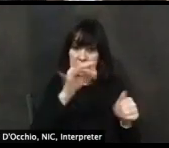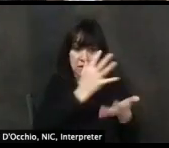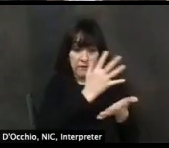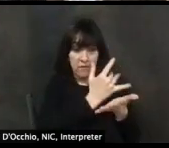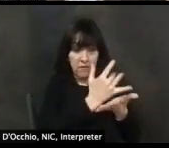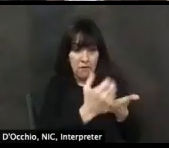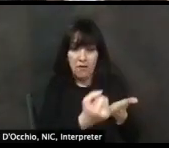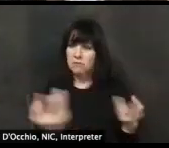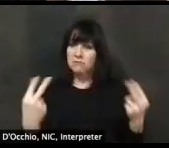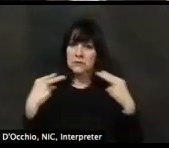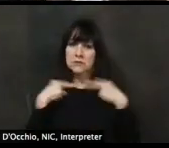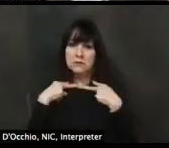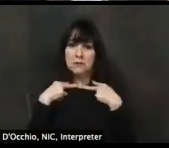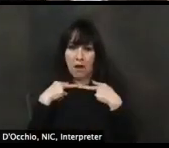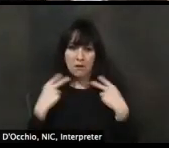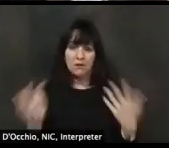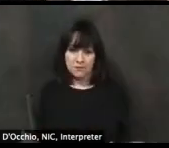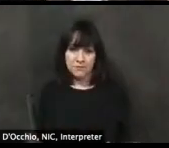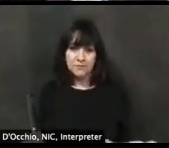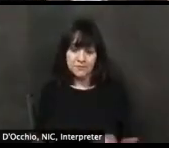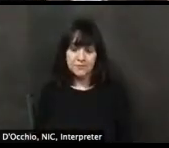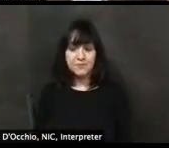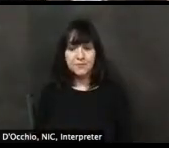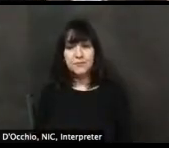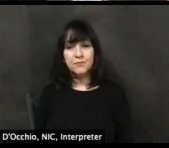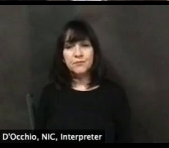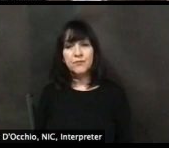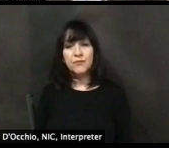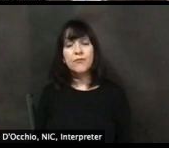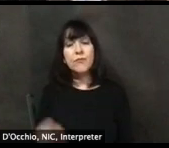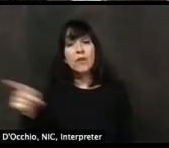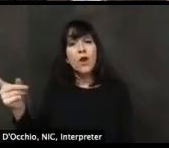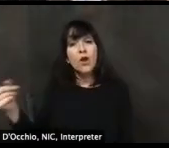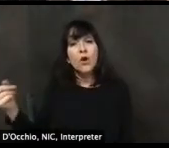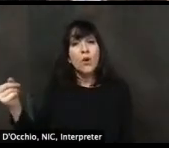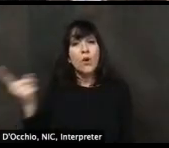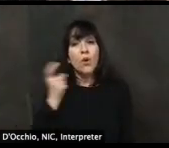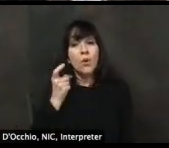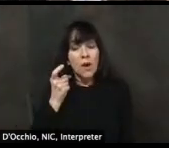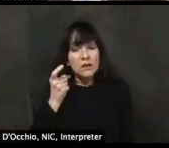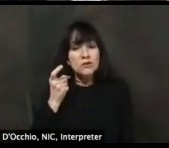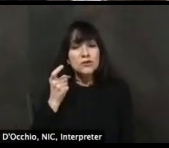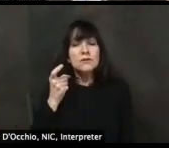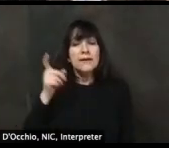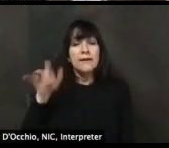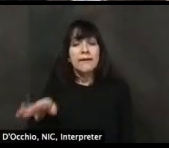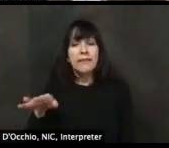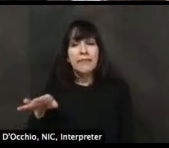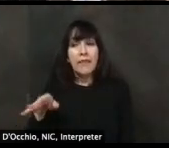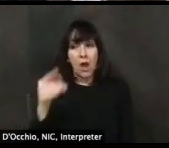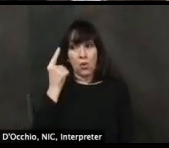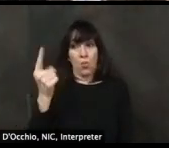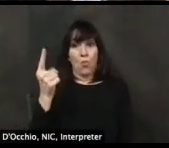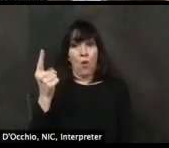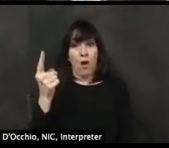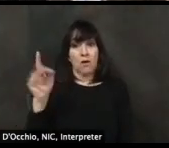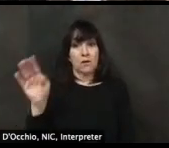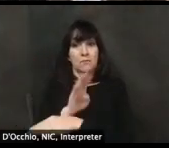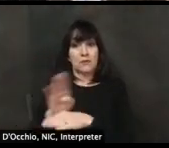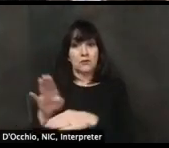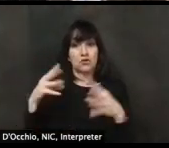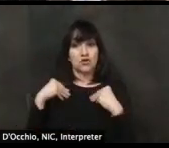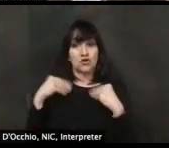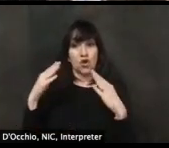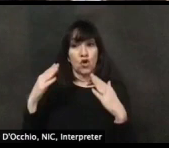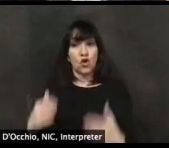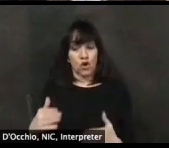proprietor retail stores need to be open immediately. Sole proprietor businesses don't have any government lifelines. And now